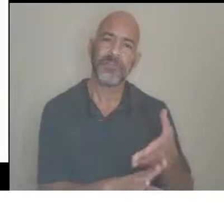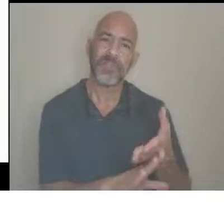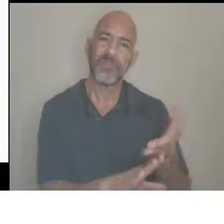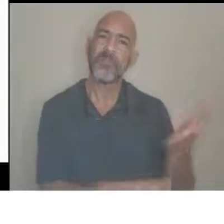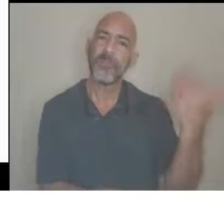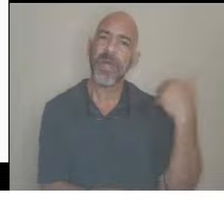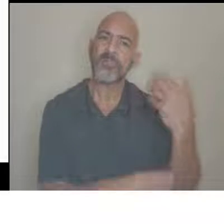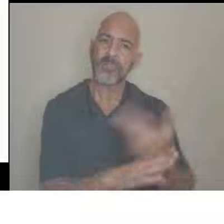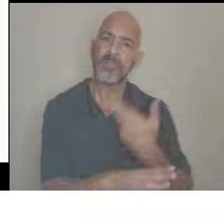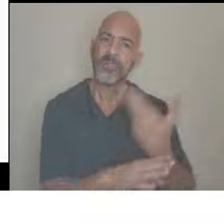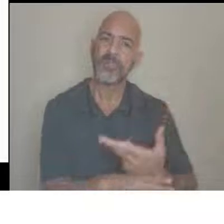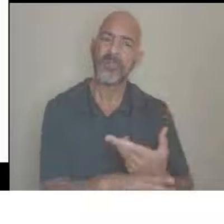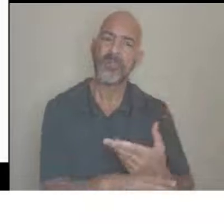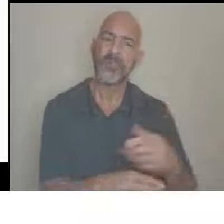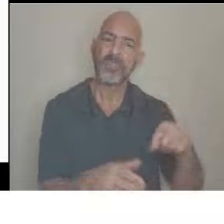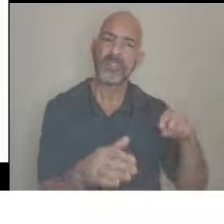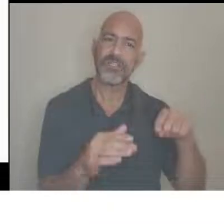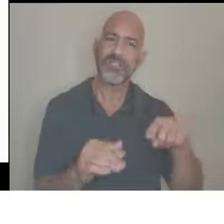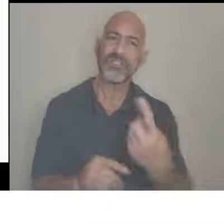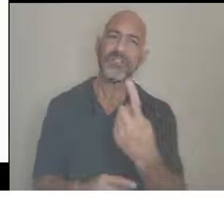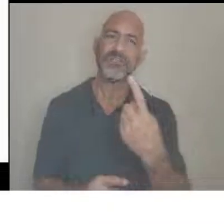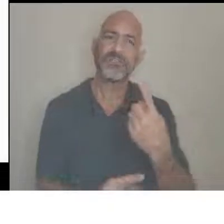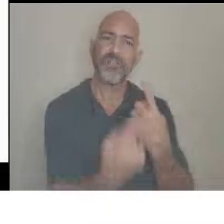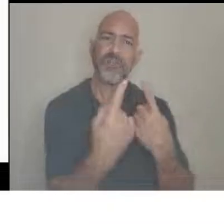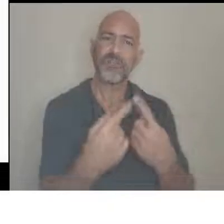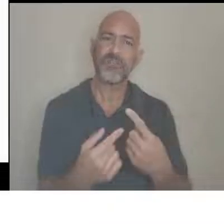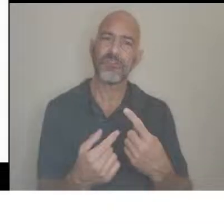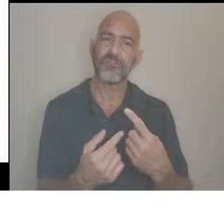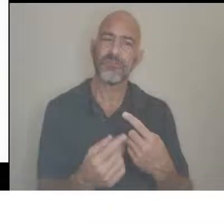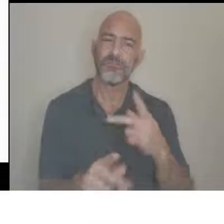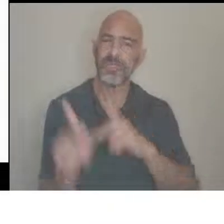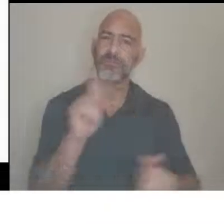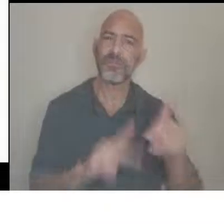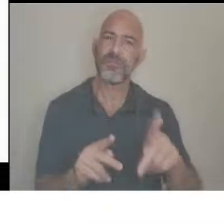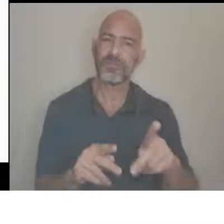treat them like children, even when they're adults.